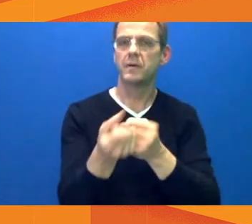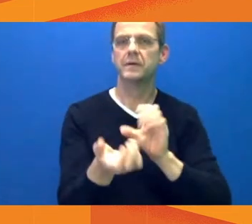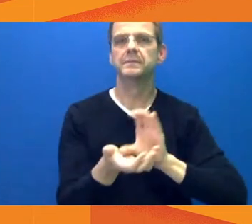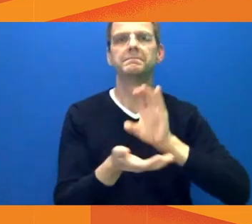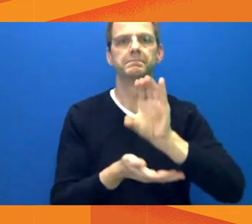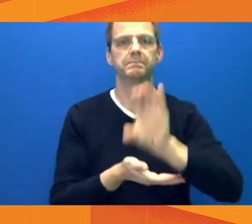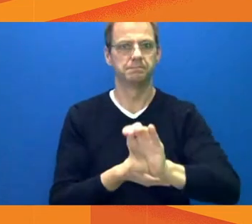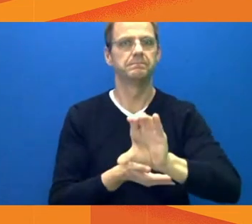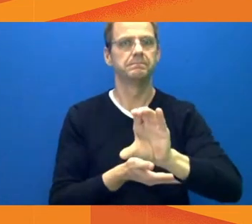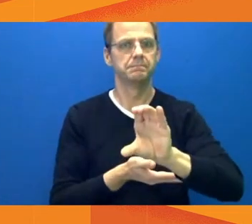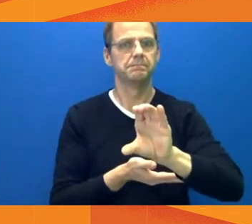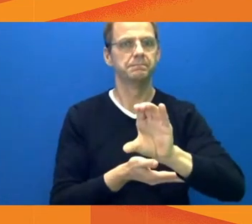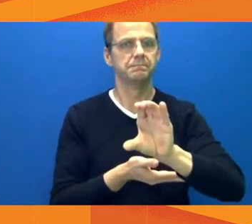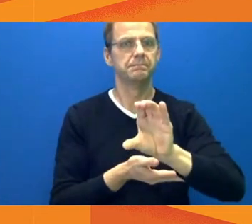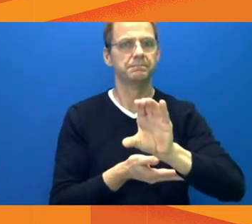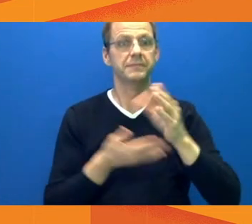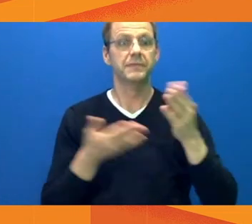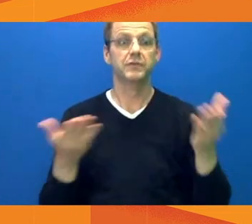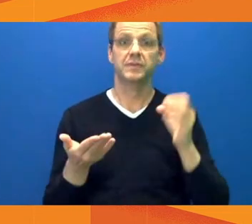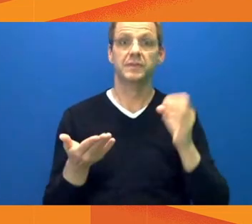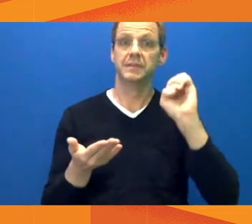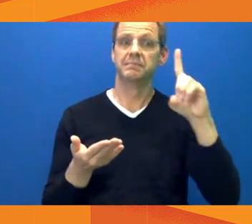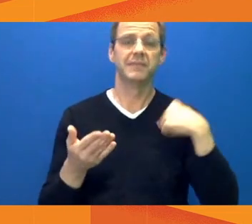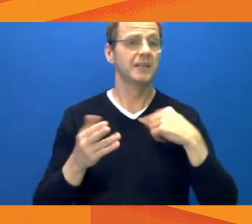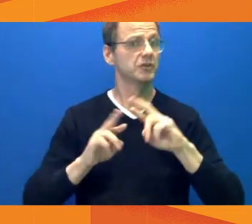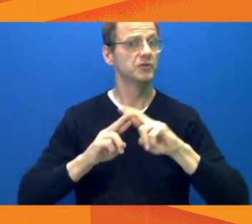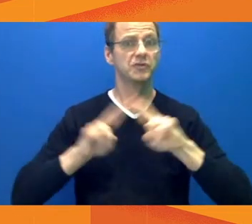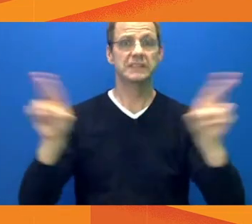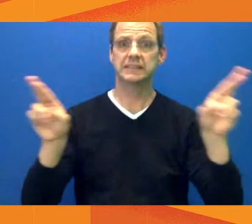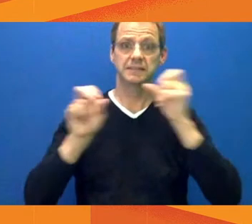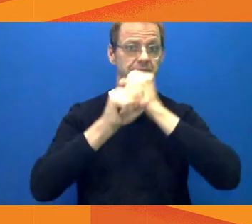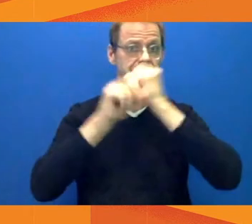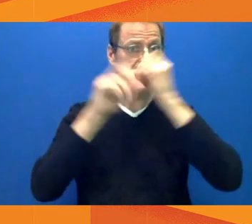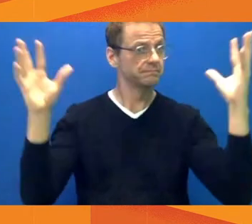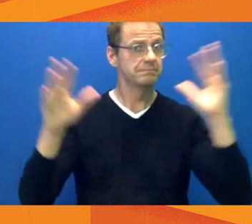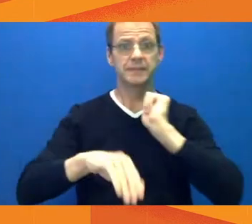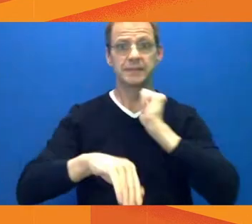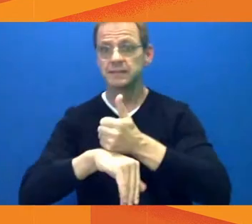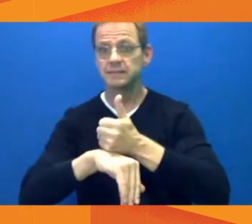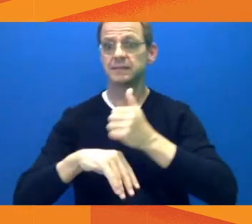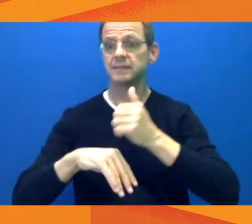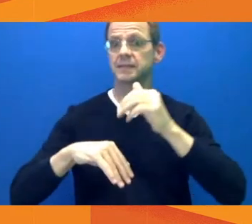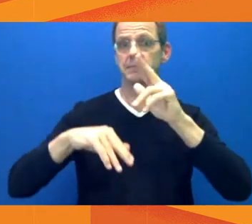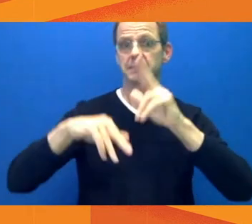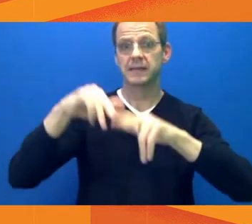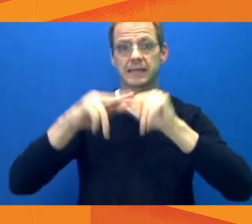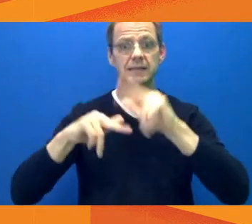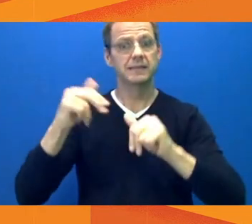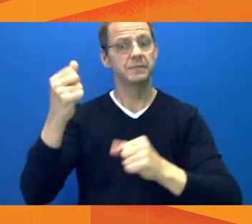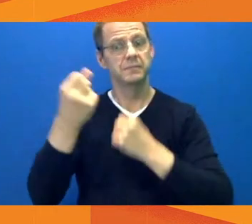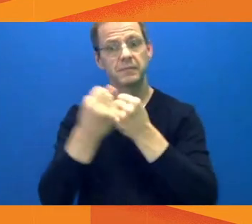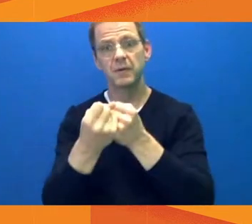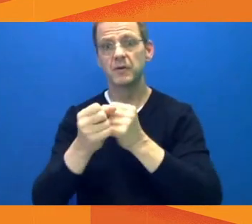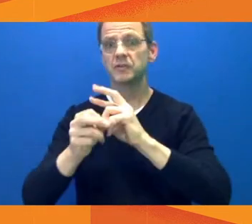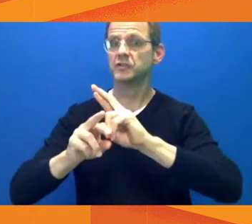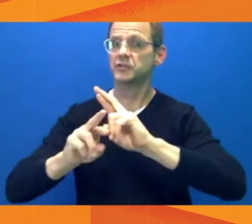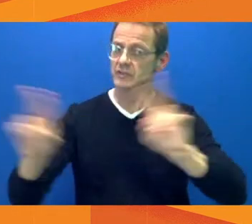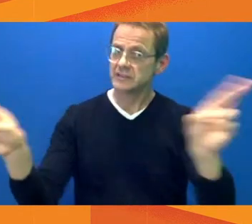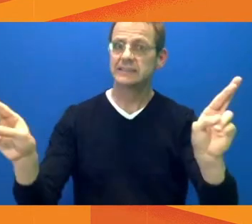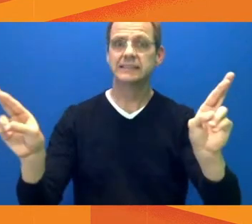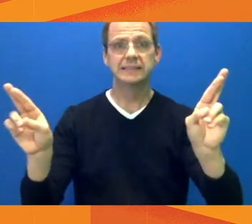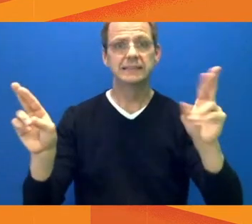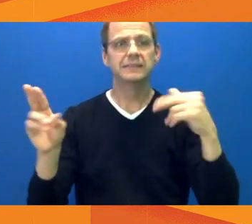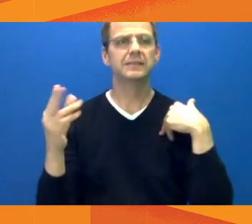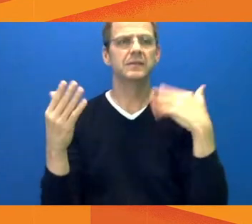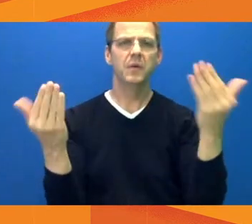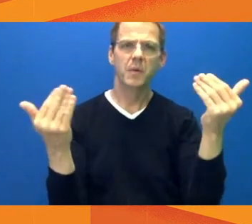so that we're not in this troubling cycle of encampments and shelters for another year to come. Now, finally, yesterday at my State of the